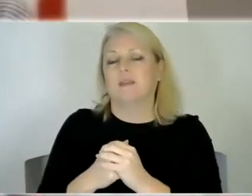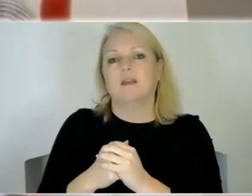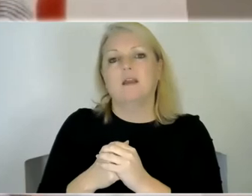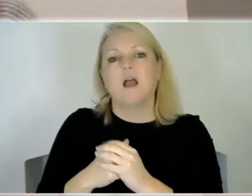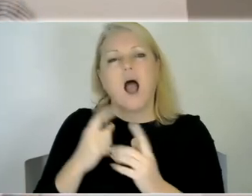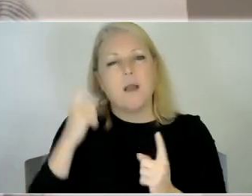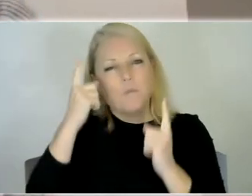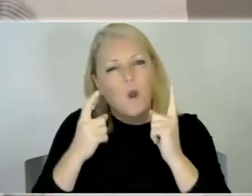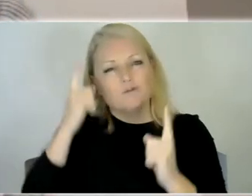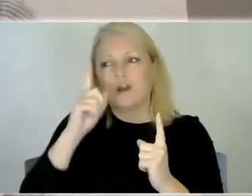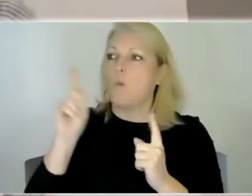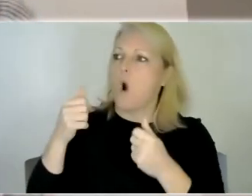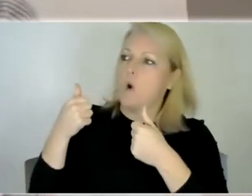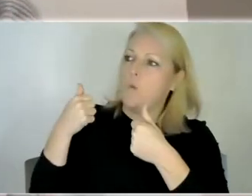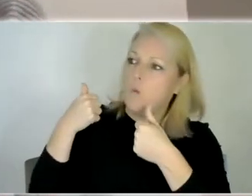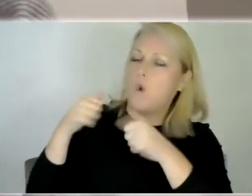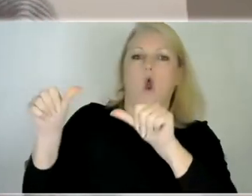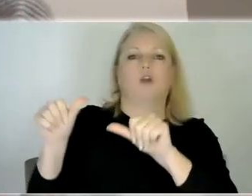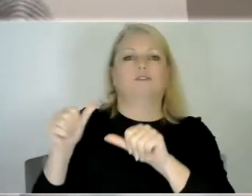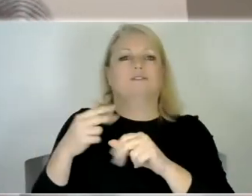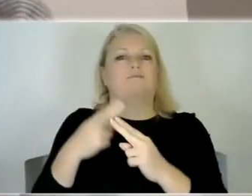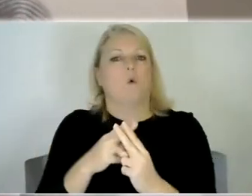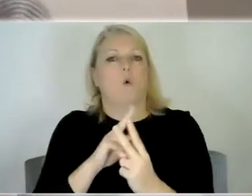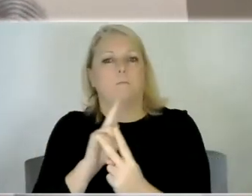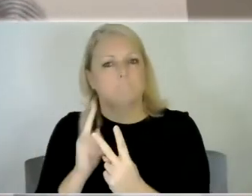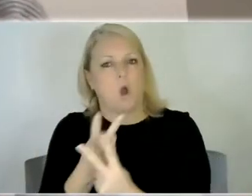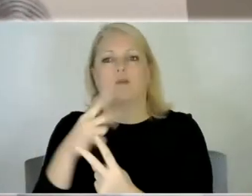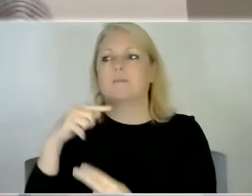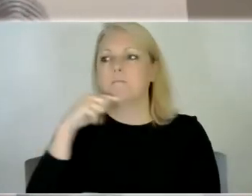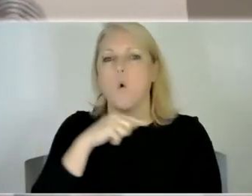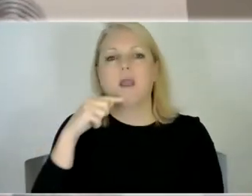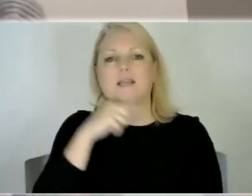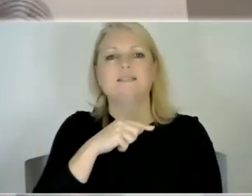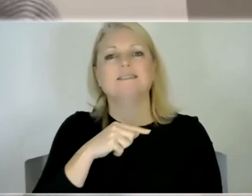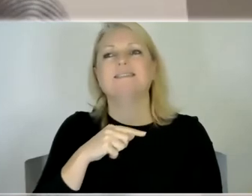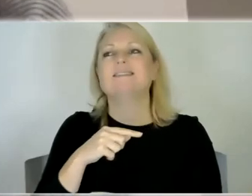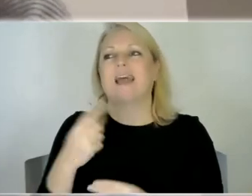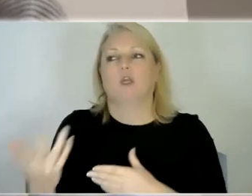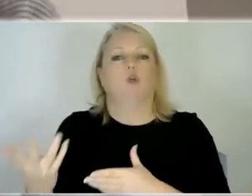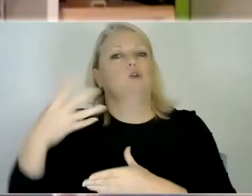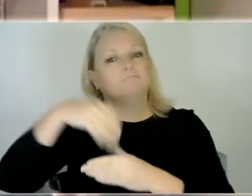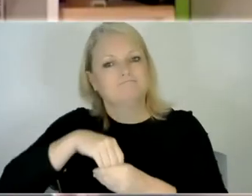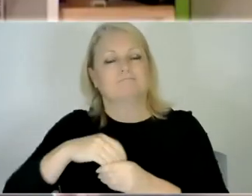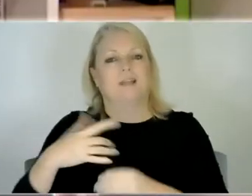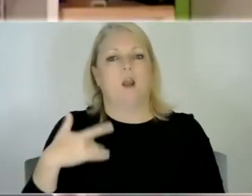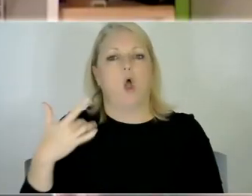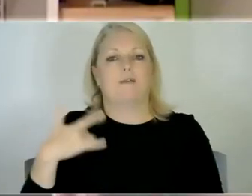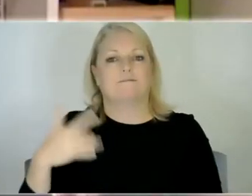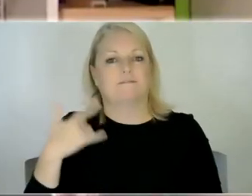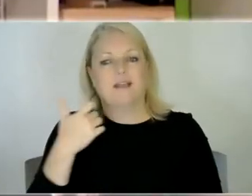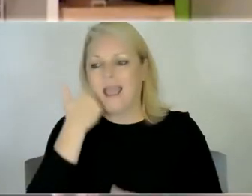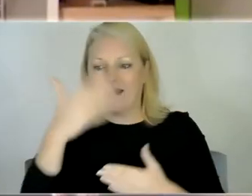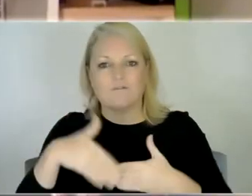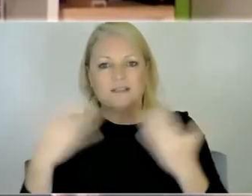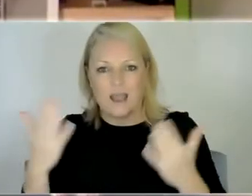things that work particularly well for for jude and tommy that you kind of integrate into your everyday lives yeah so for jude